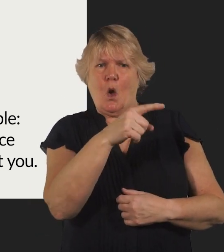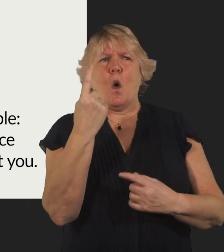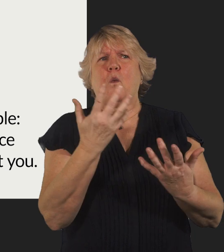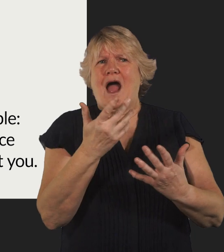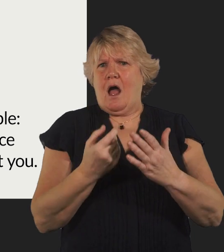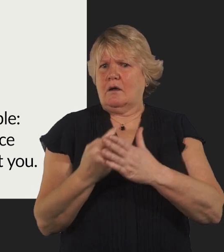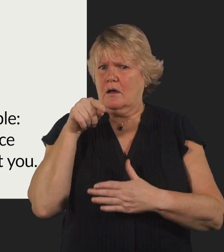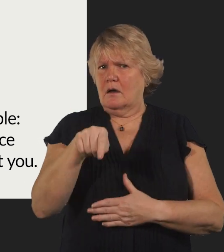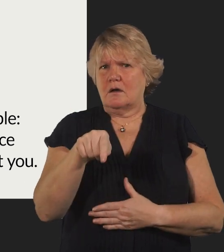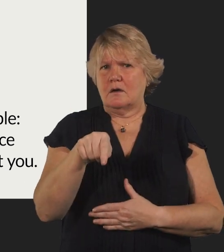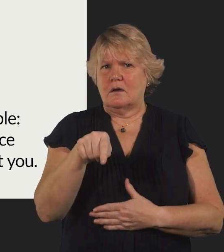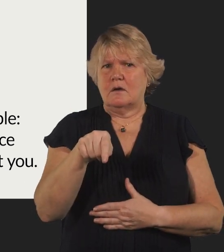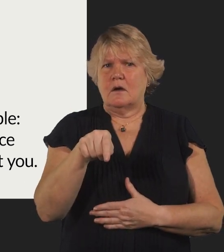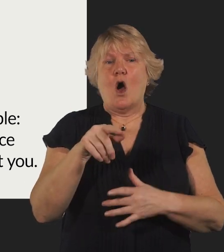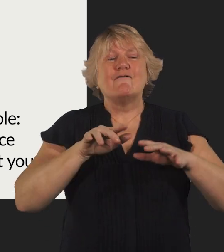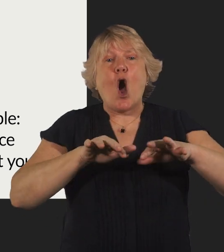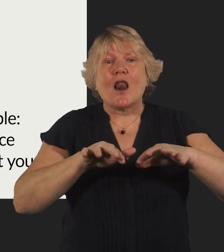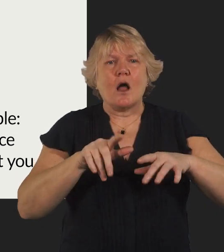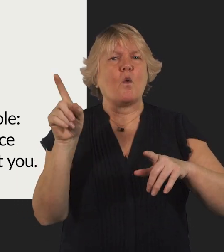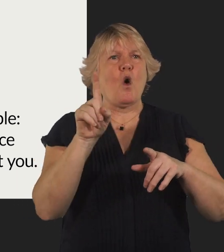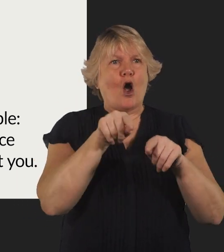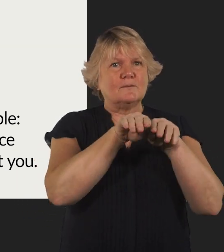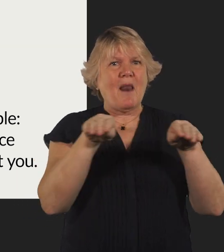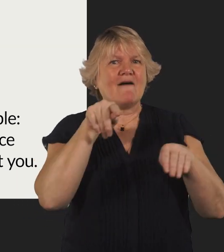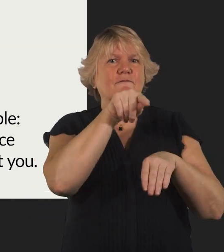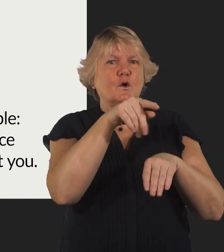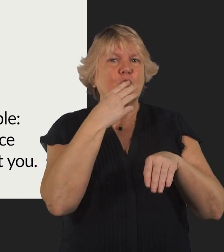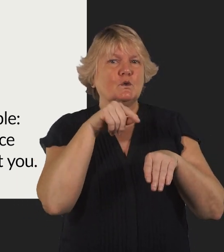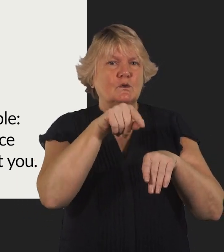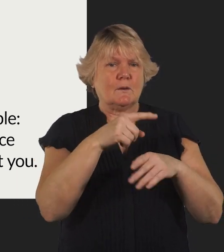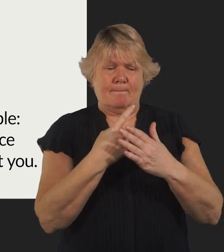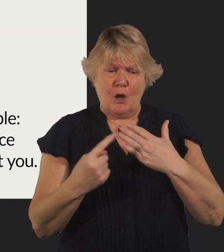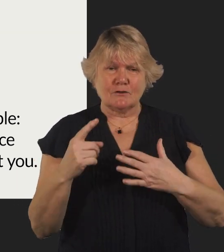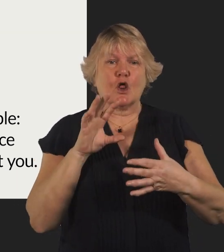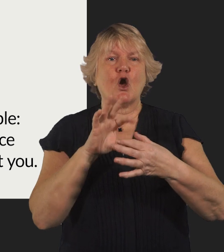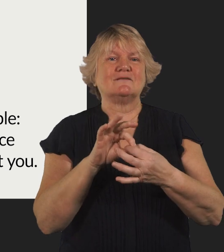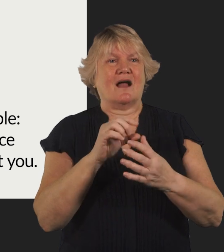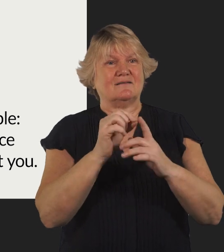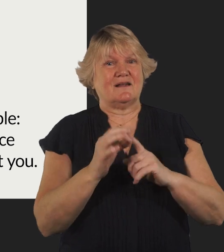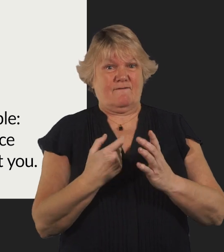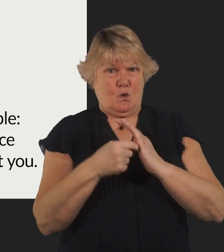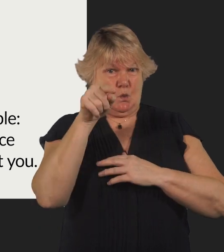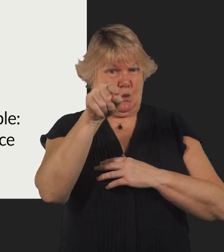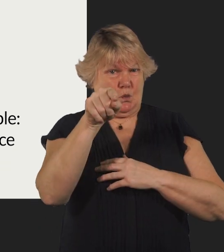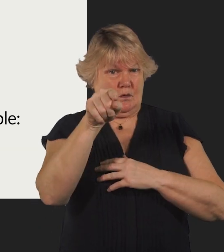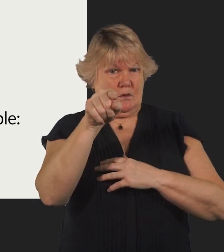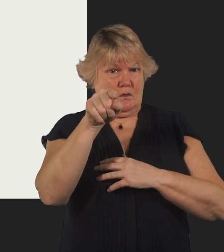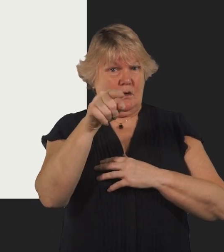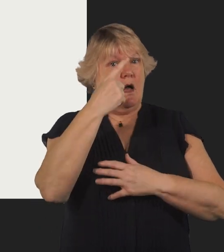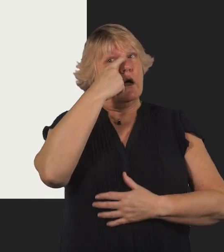offender, where it took place, if online what platform was used and personal and contact details about you.